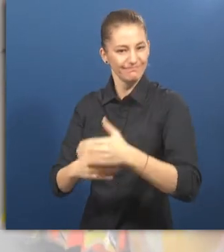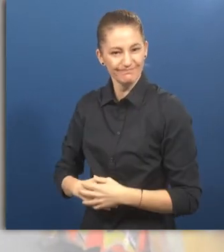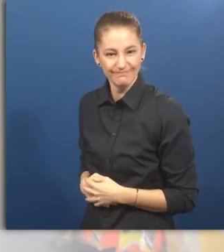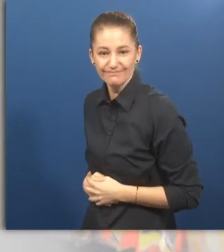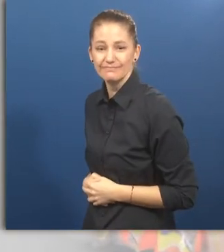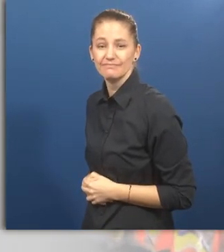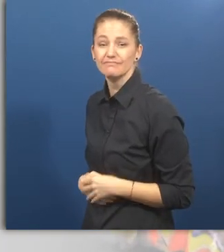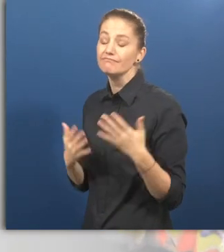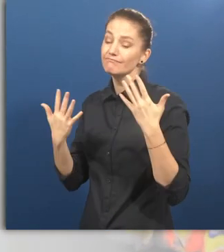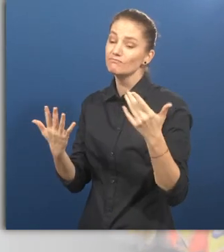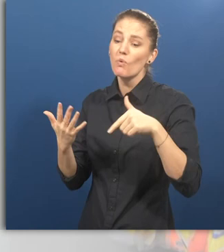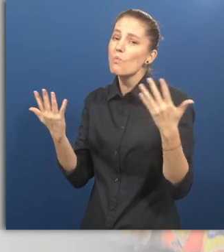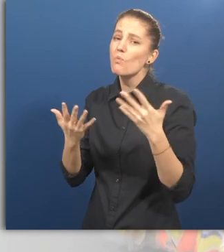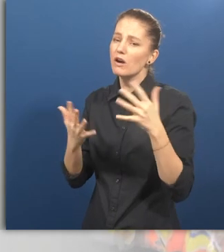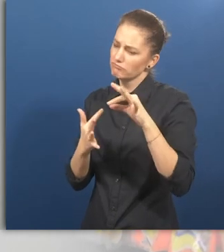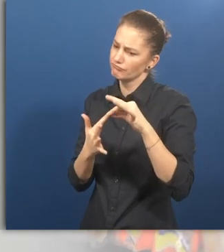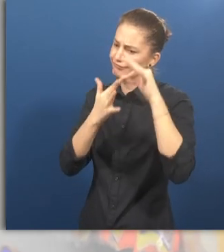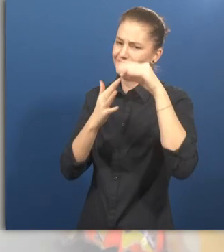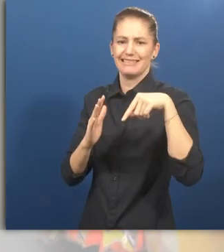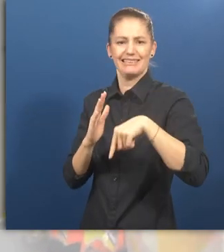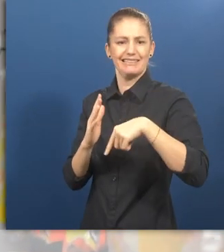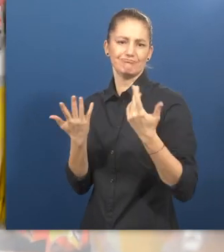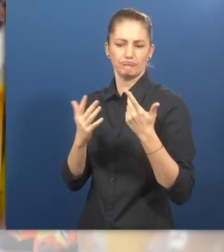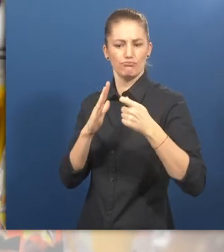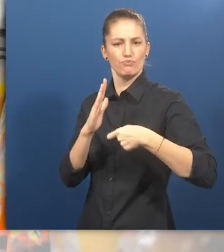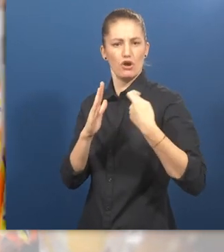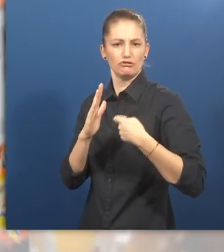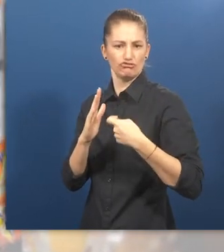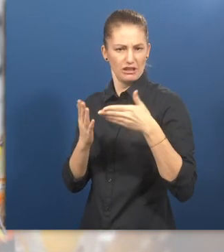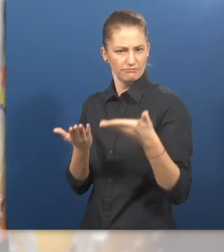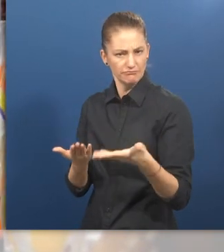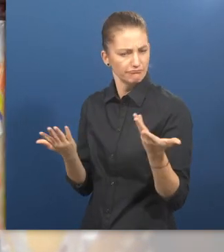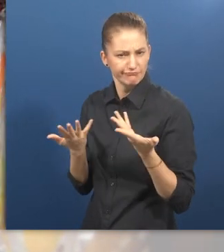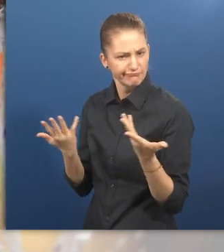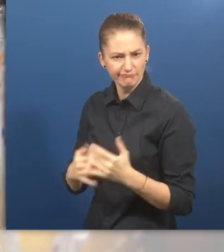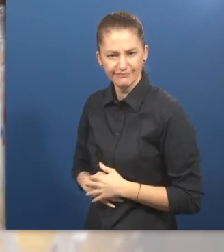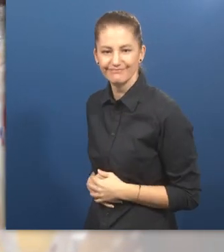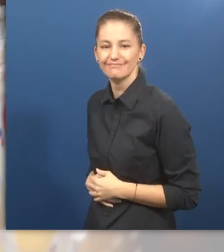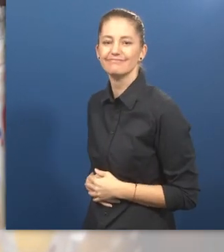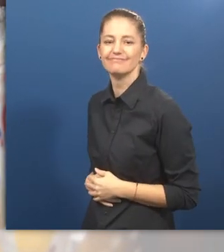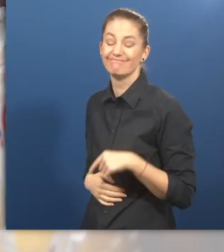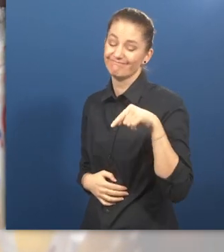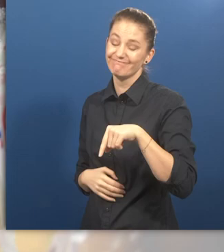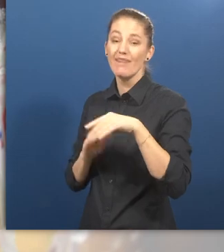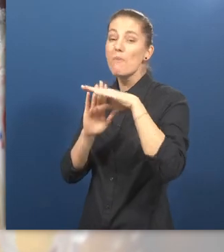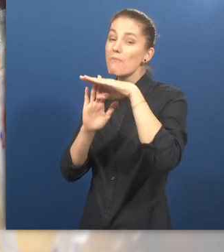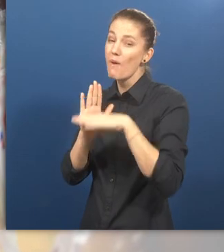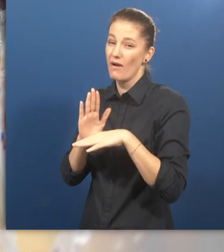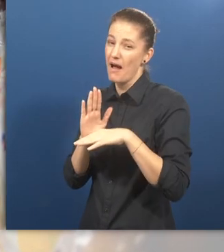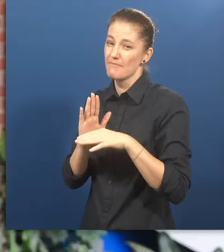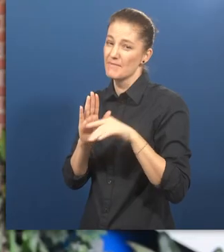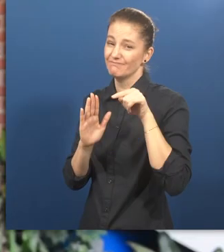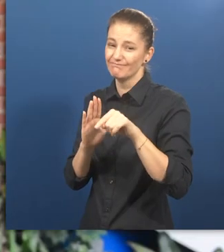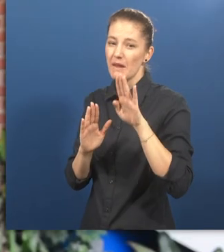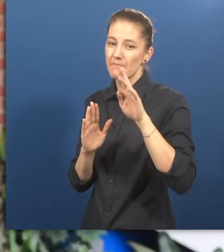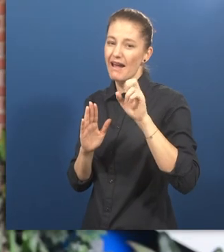What is unique and innovative about Labour Inclusion Program? The Labour Inclusion Program of the Benemerito